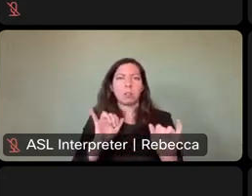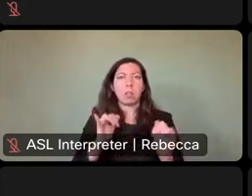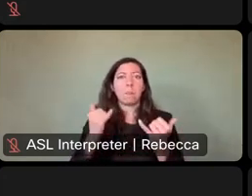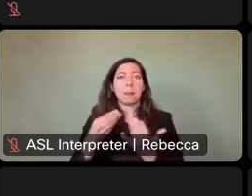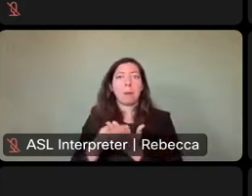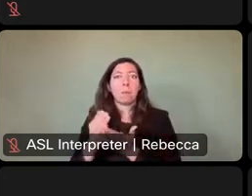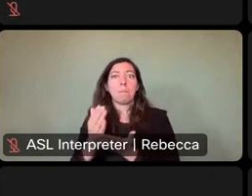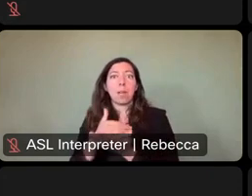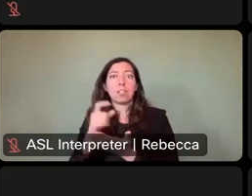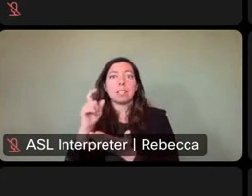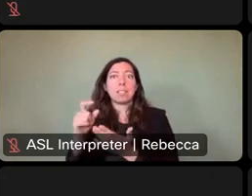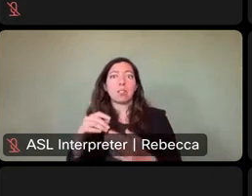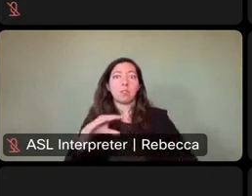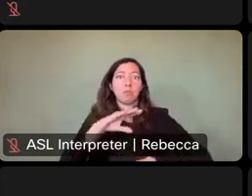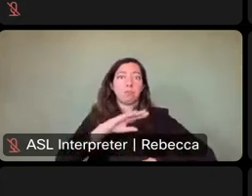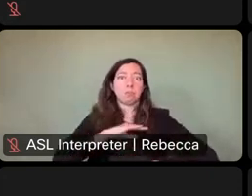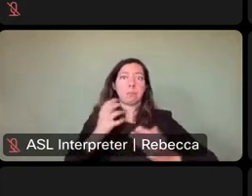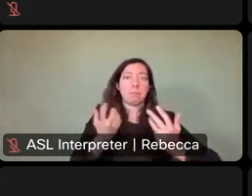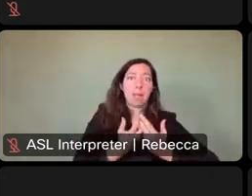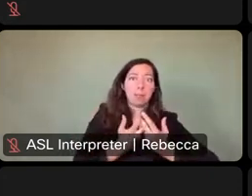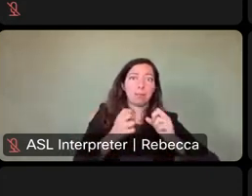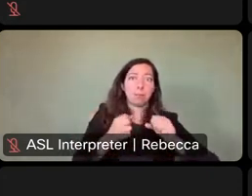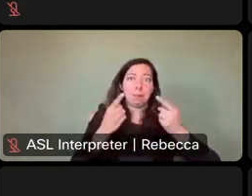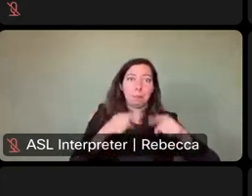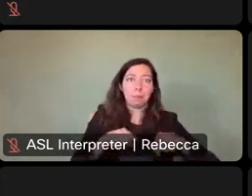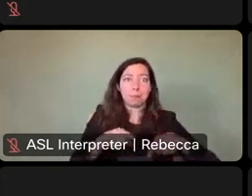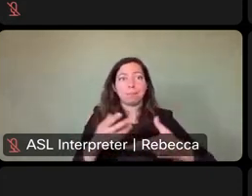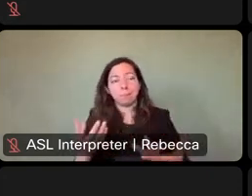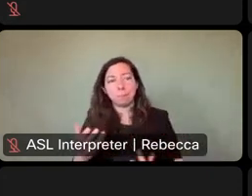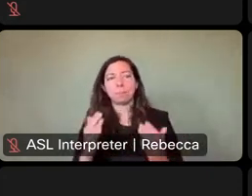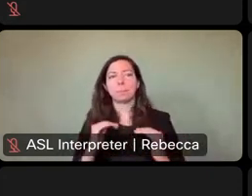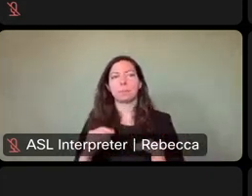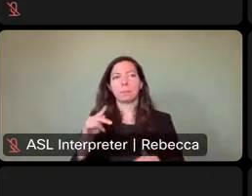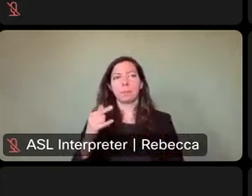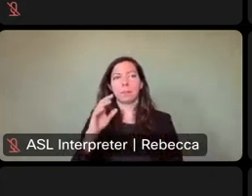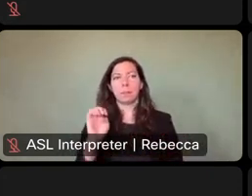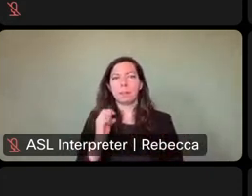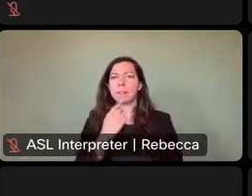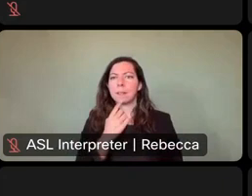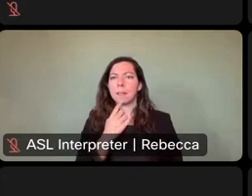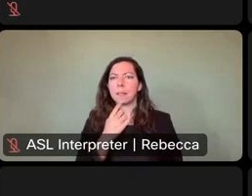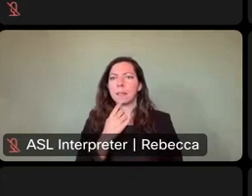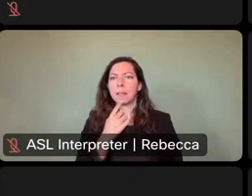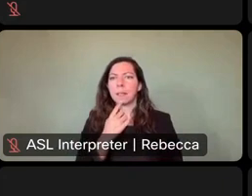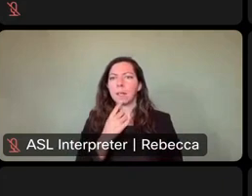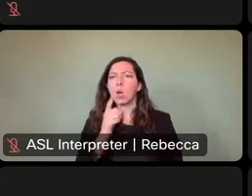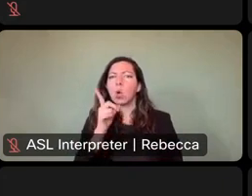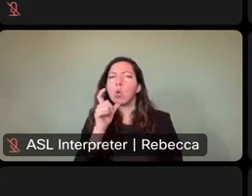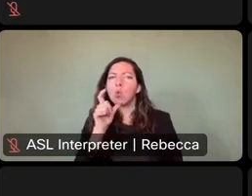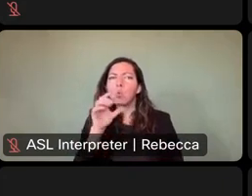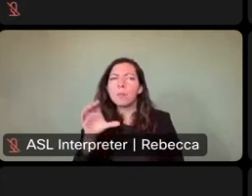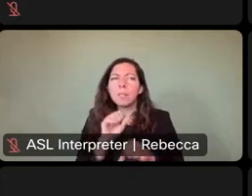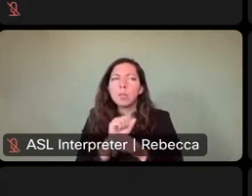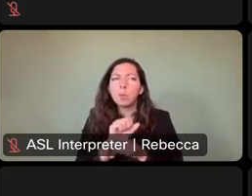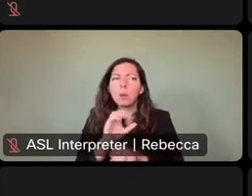So that's part of the reason for doing that page says I'm dying who to know who you paid for benchmarking because the fee